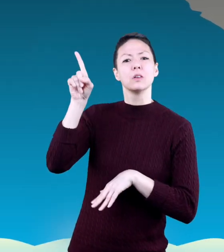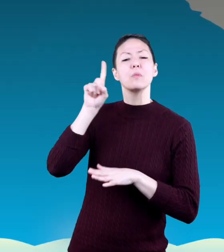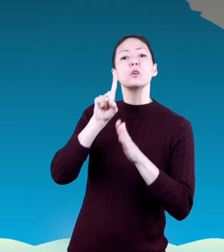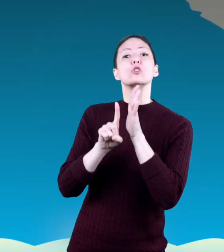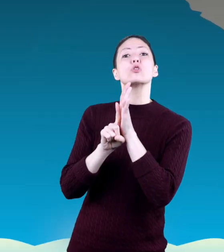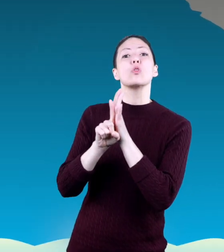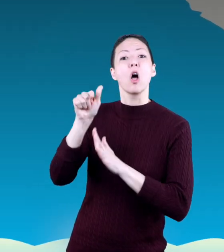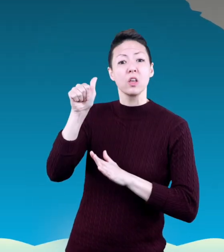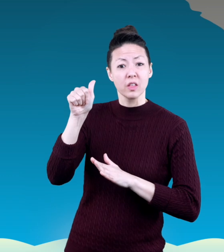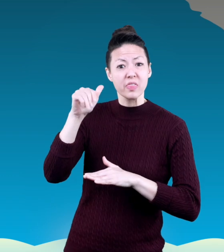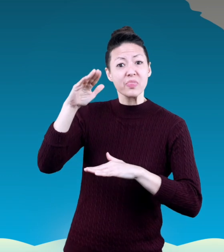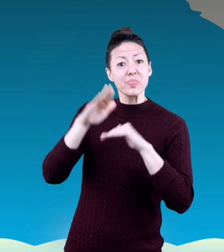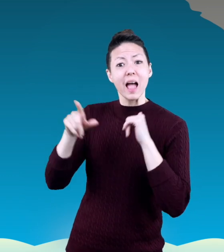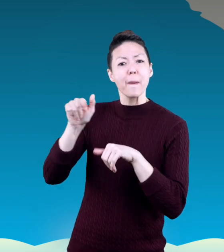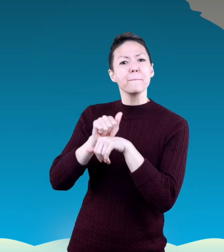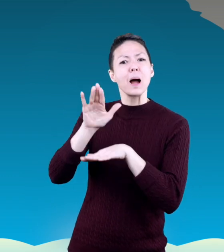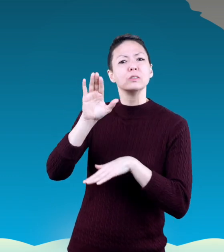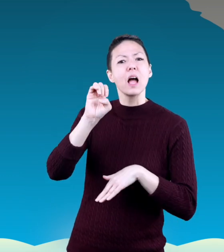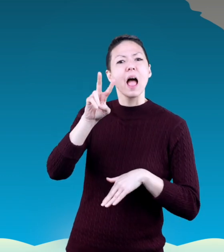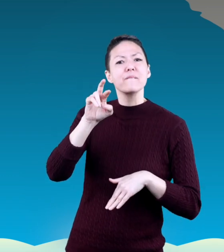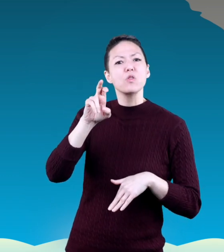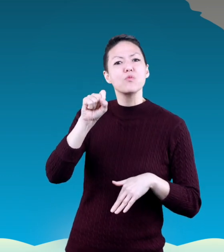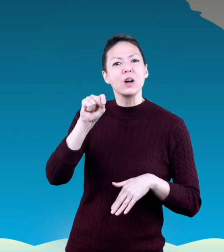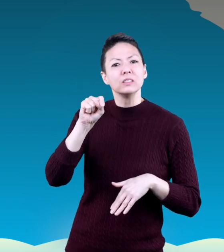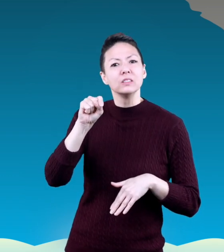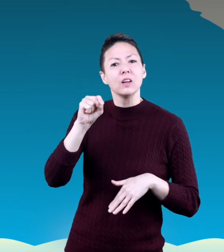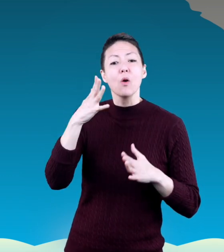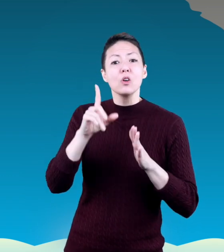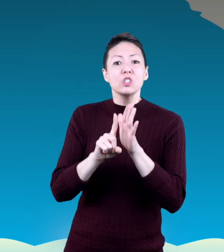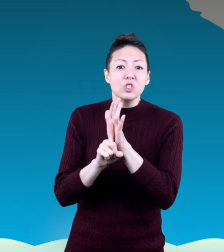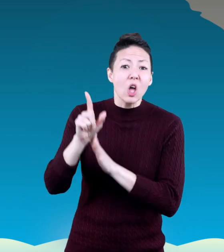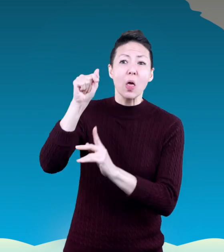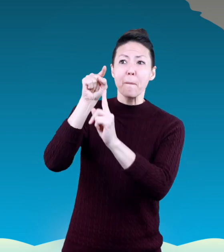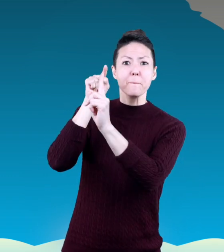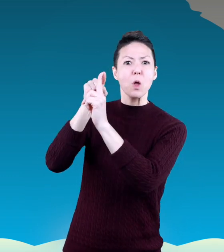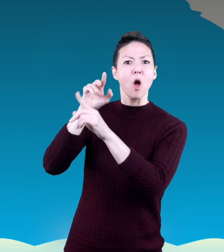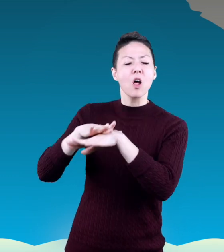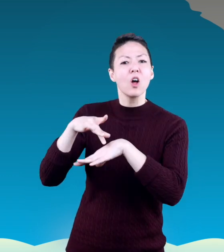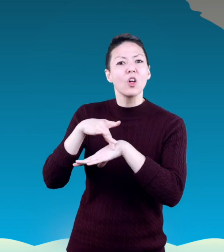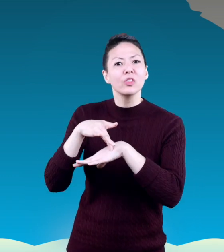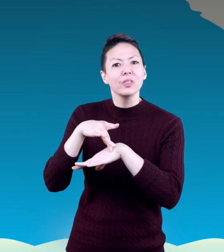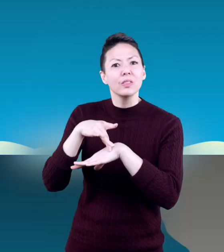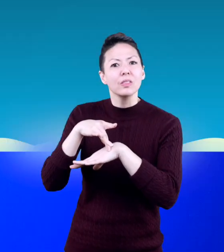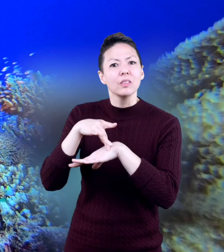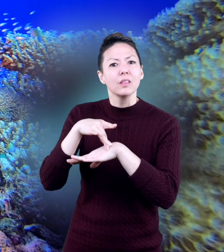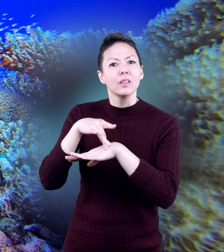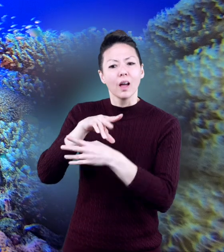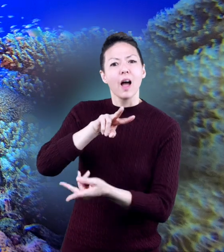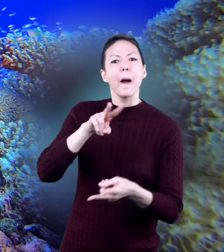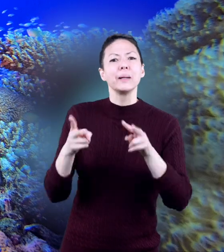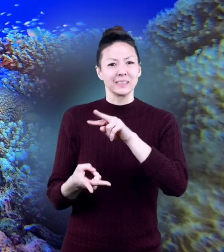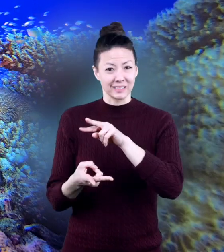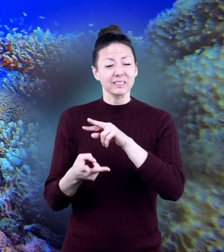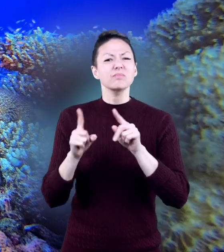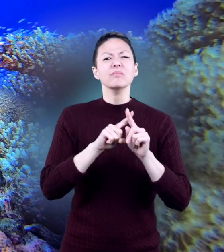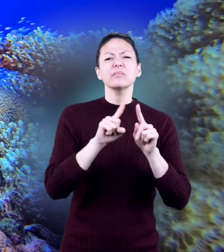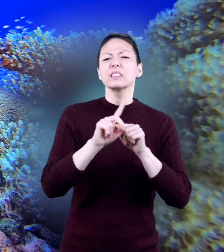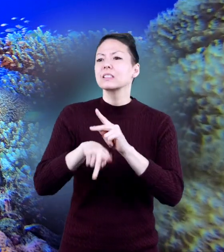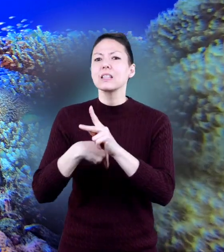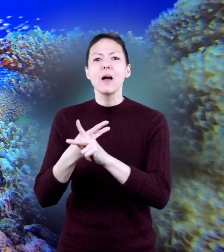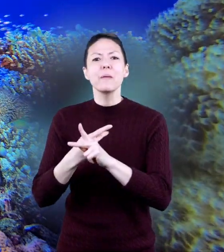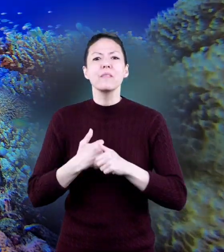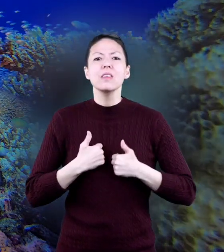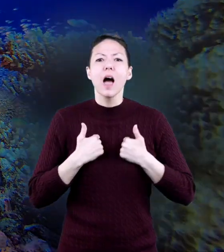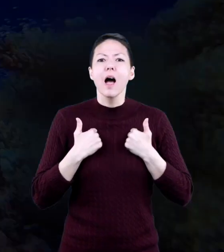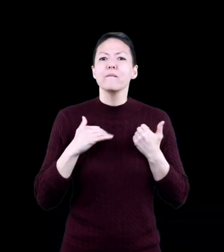it would be taller than Mount Everest which is the tallest point on earth many different types of